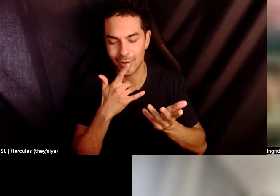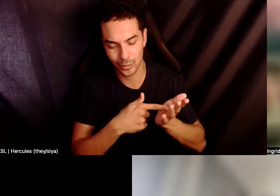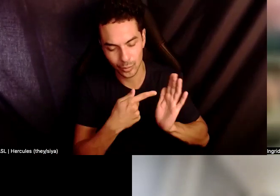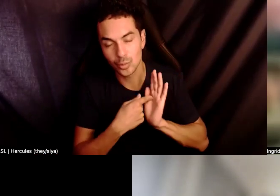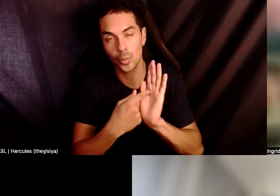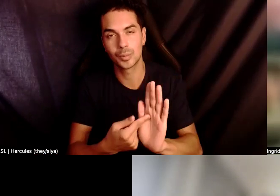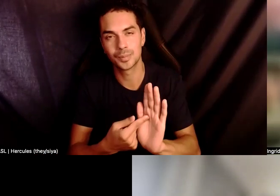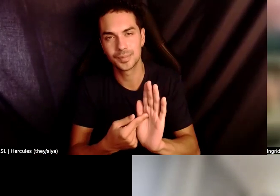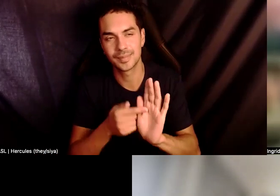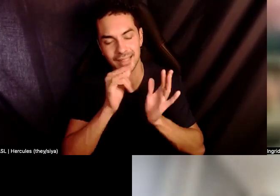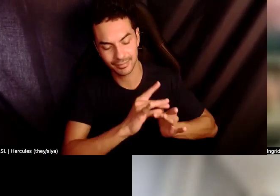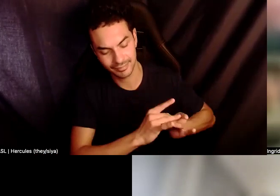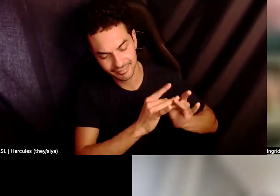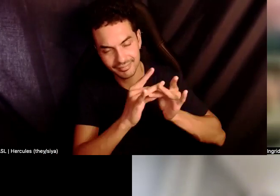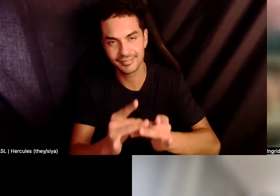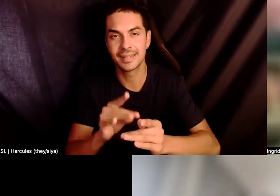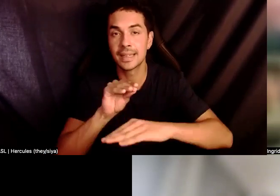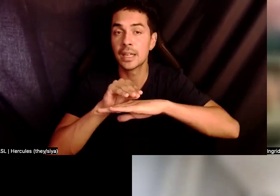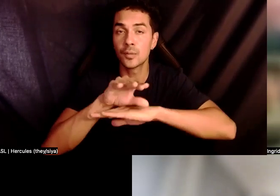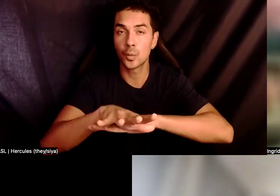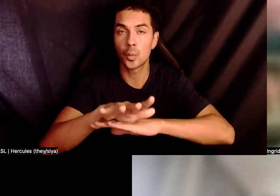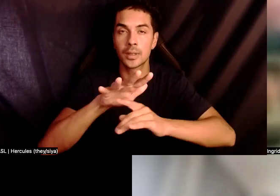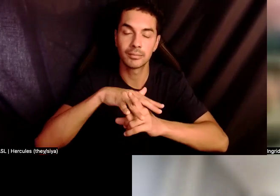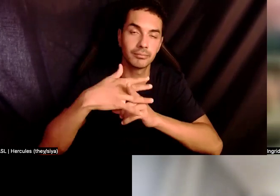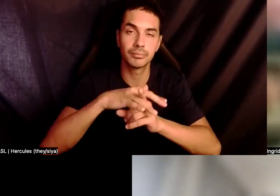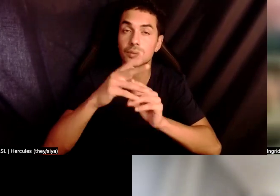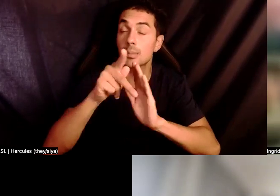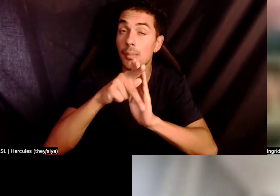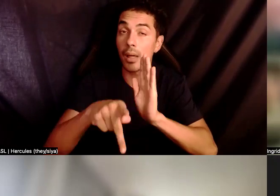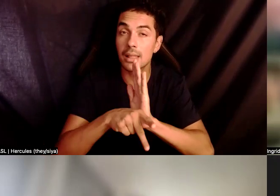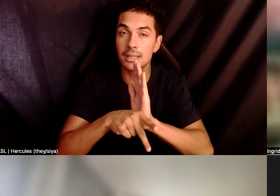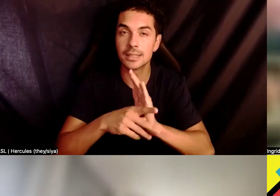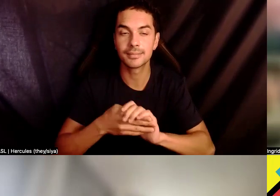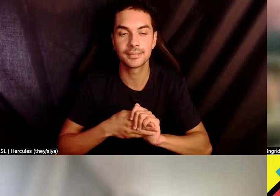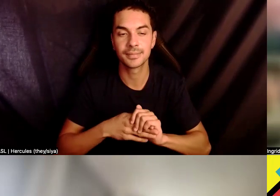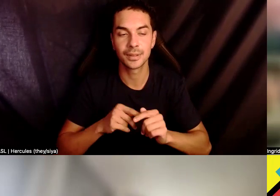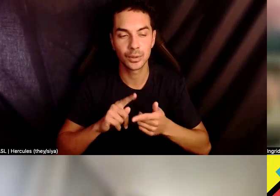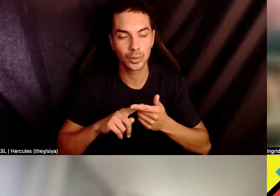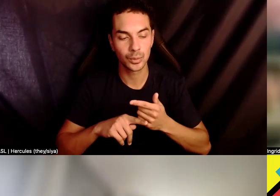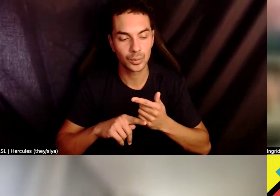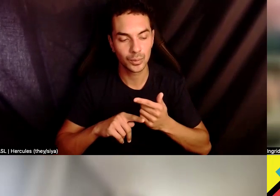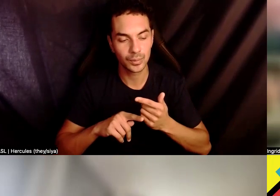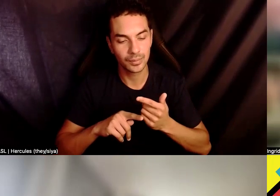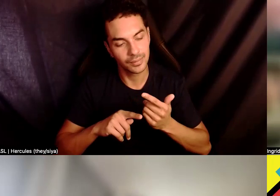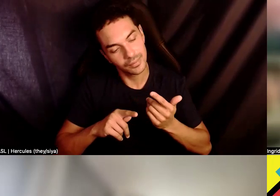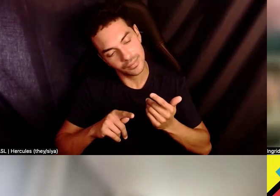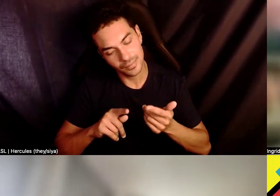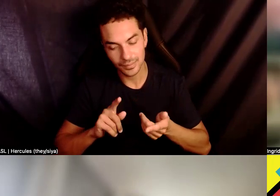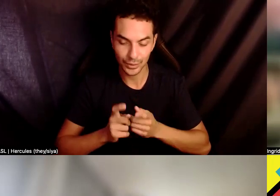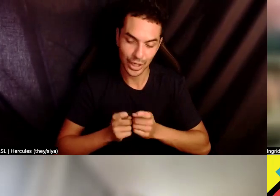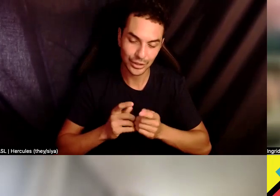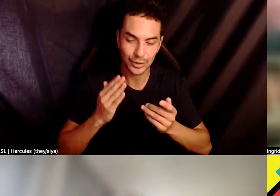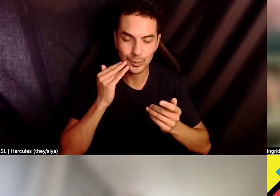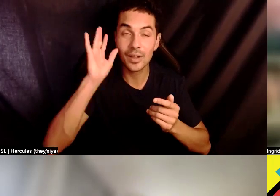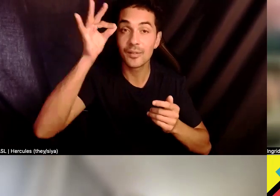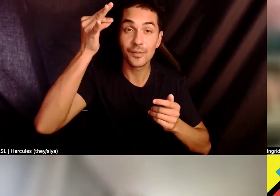the ways that we're able to influence policy, um, the way that we're able to inform say the federal government on a, in a